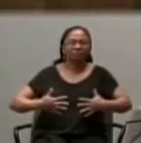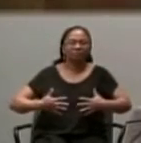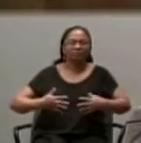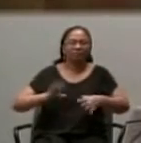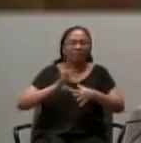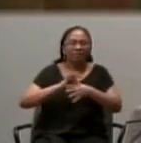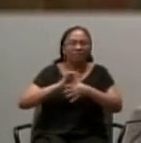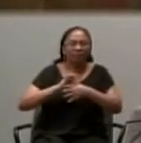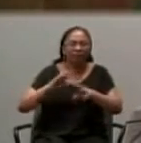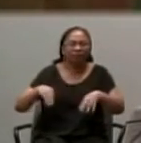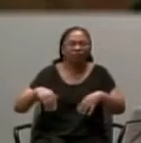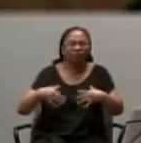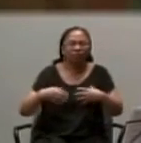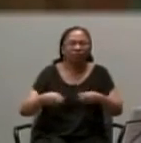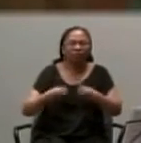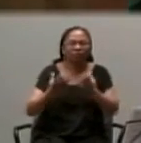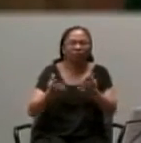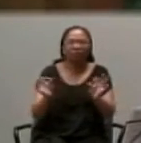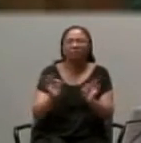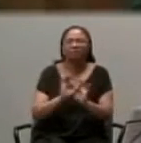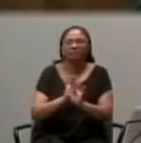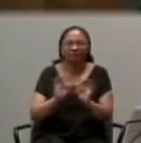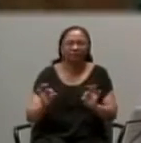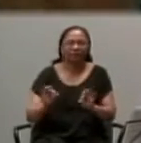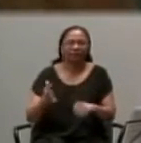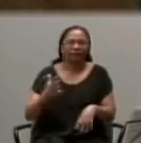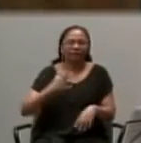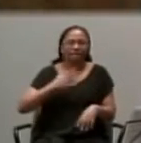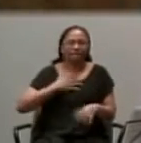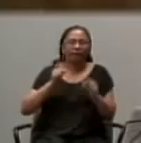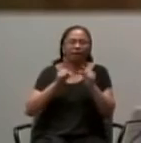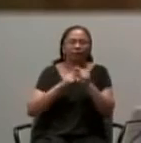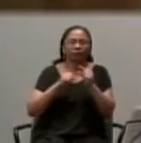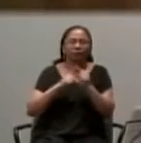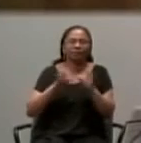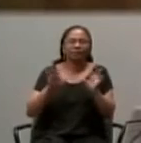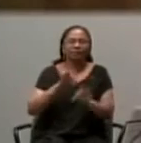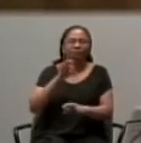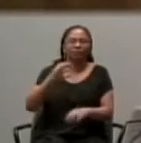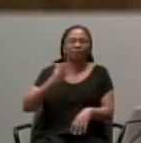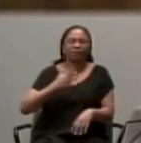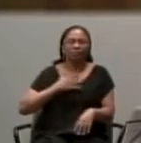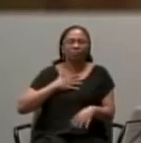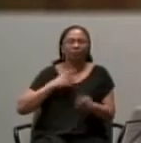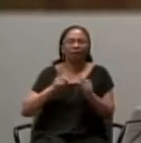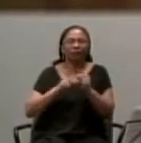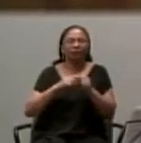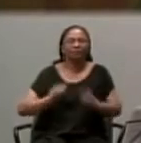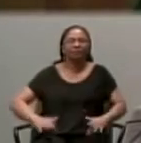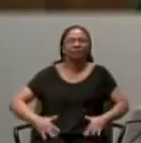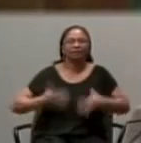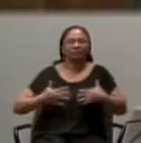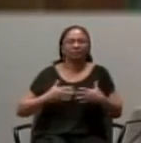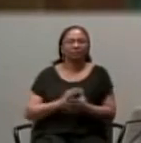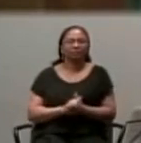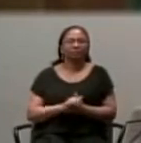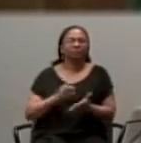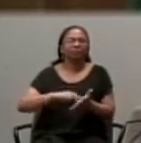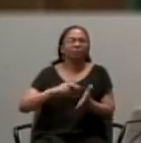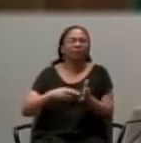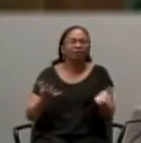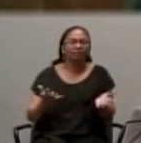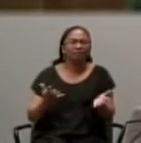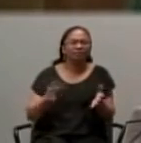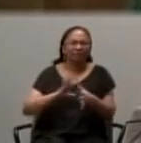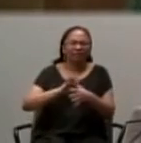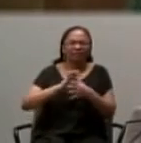to offer. The words I have spoken to you are spirit and they are life. In other words, the flesh has nothing